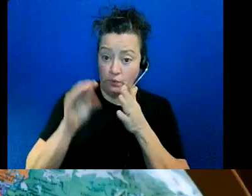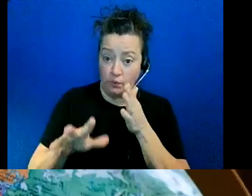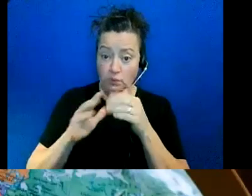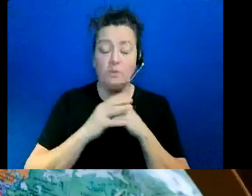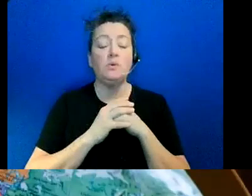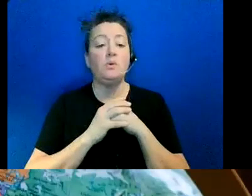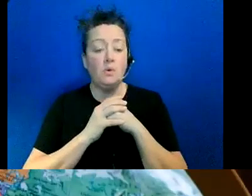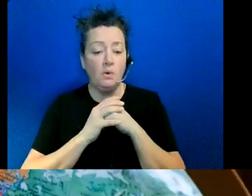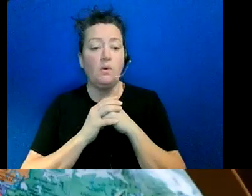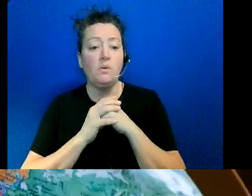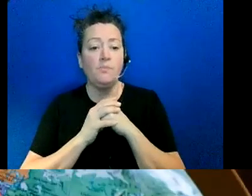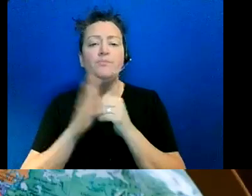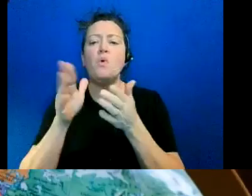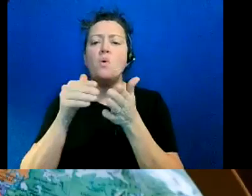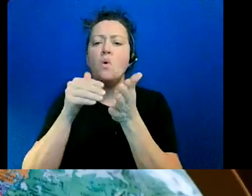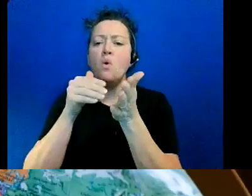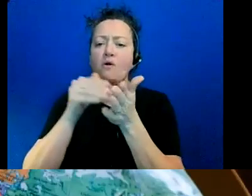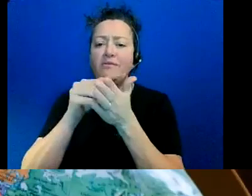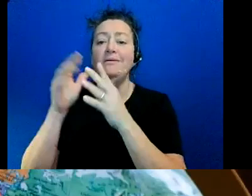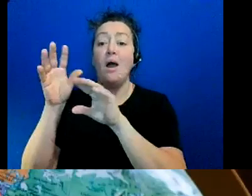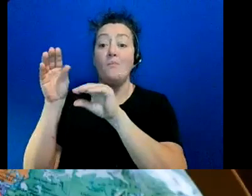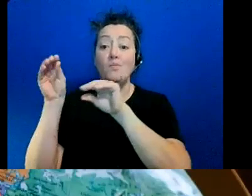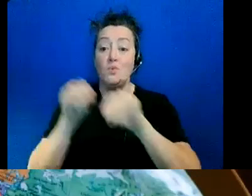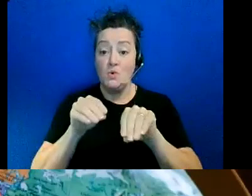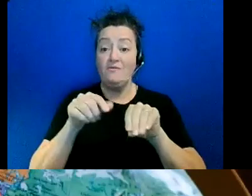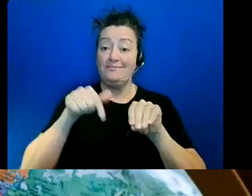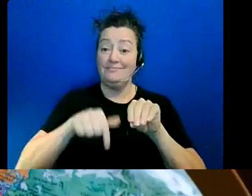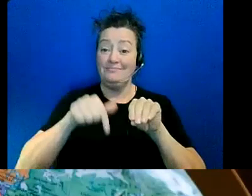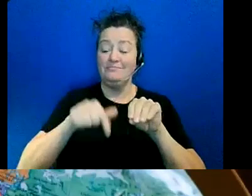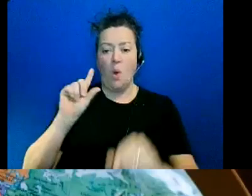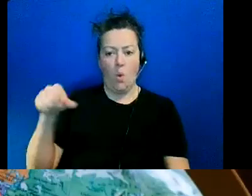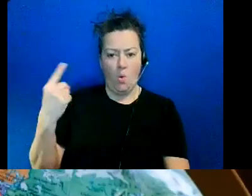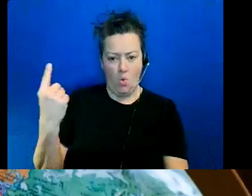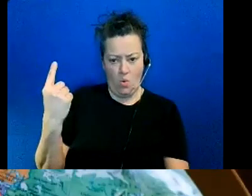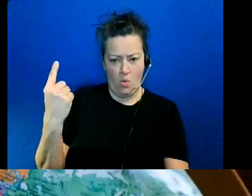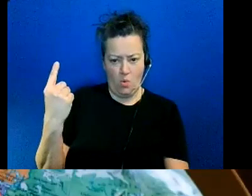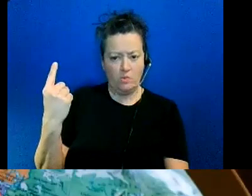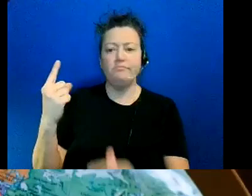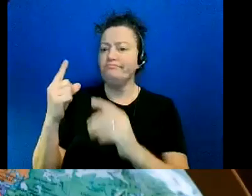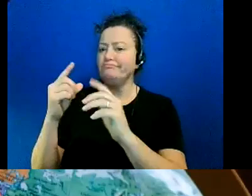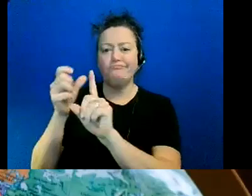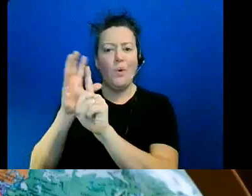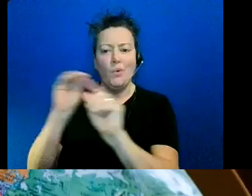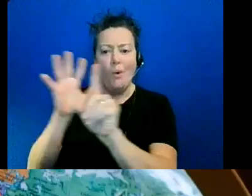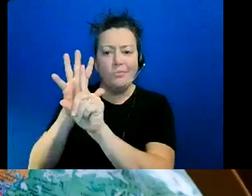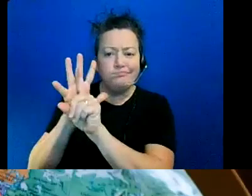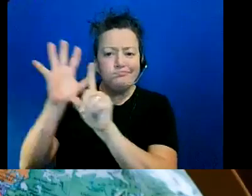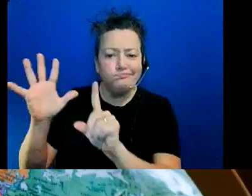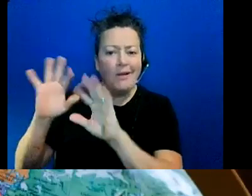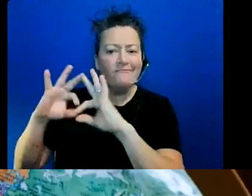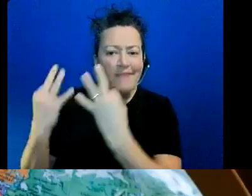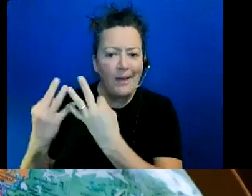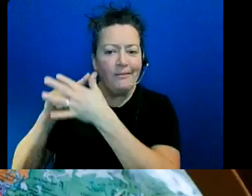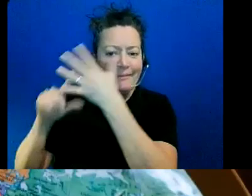also most of the times come to the country alone without their families so we also need to support them emotionally